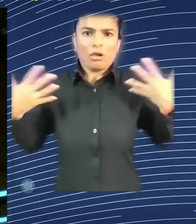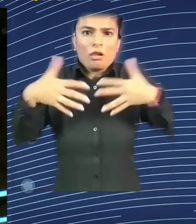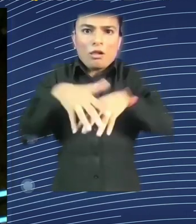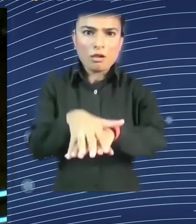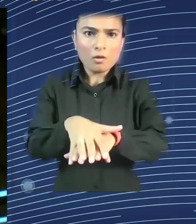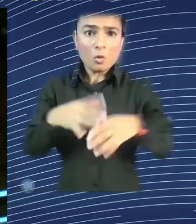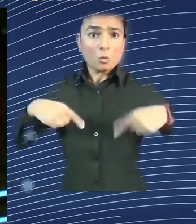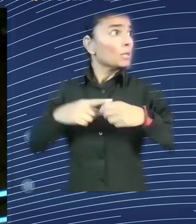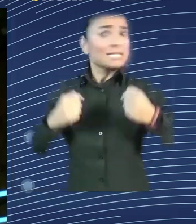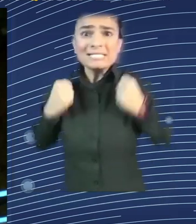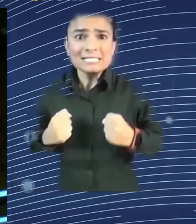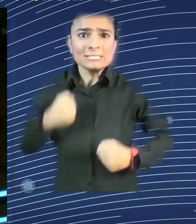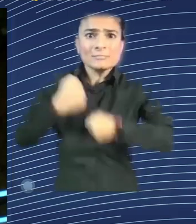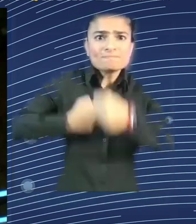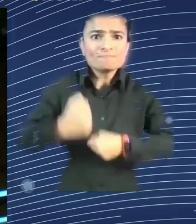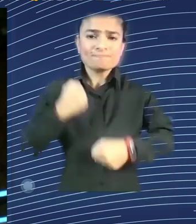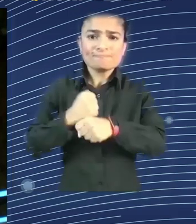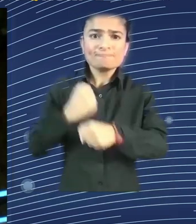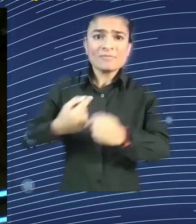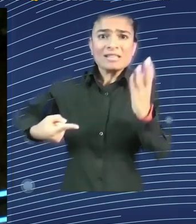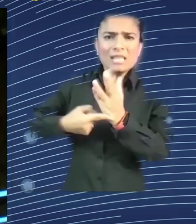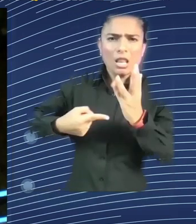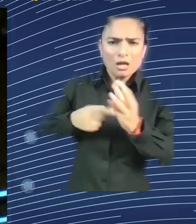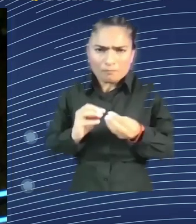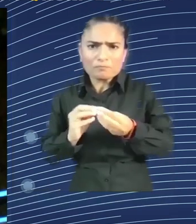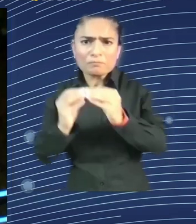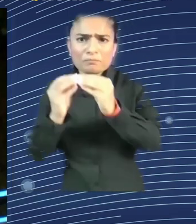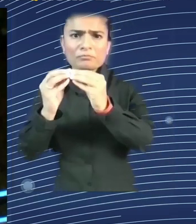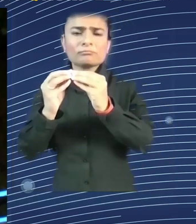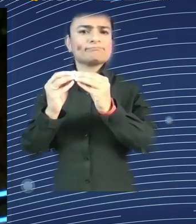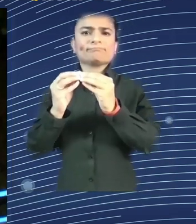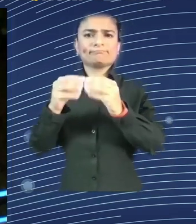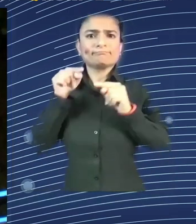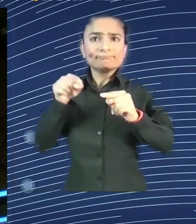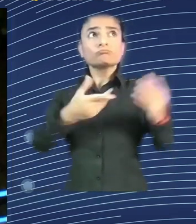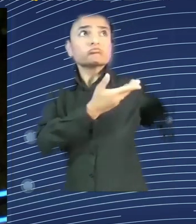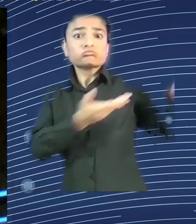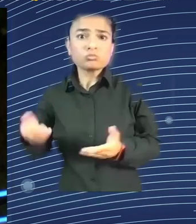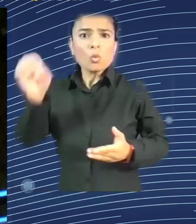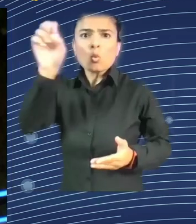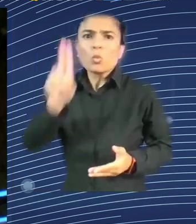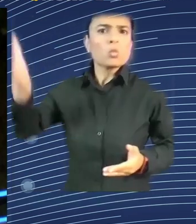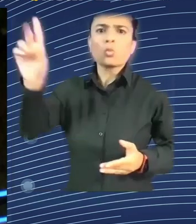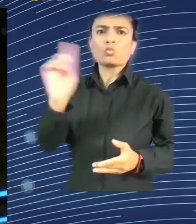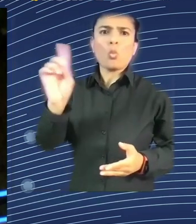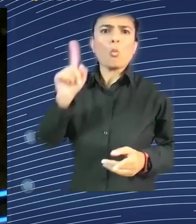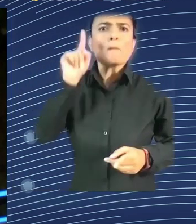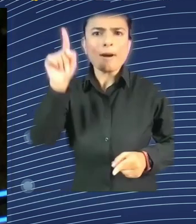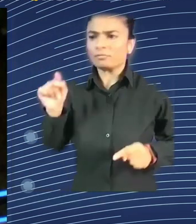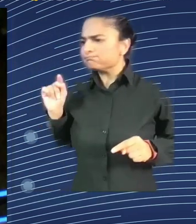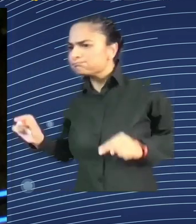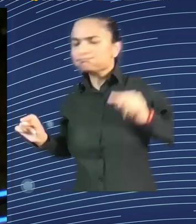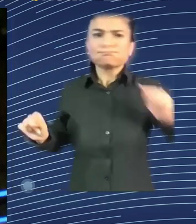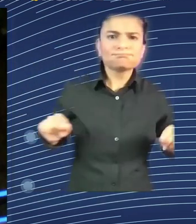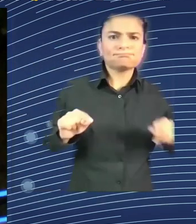the environment created for new technological developments, for universities, for young people, being